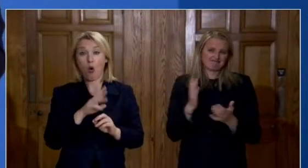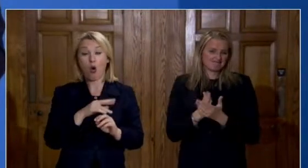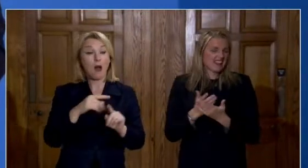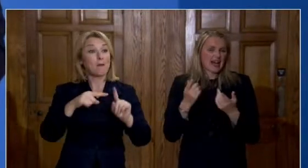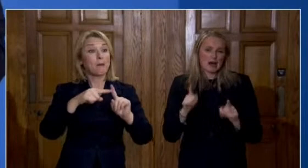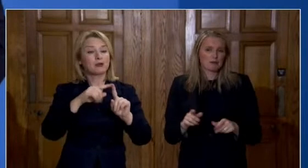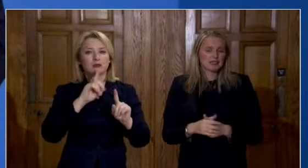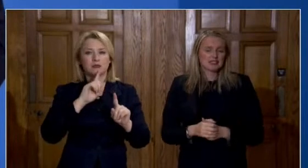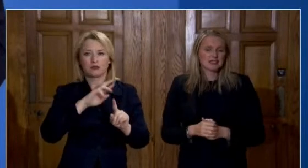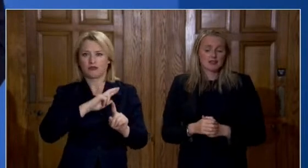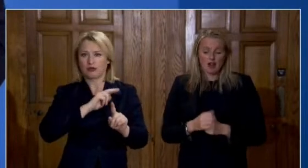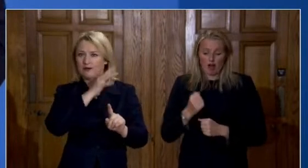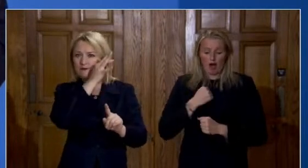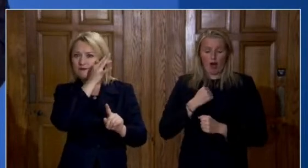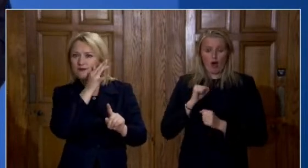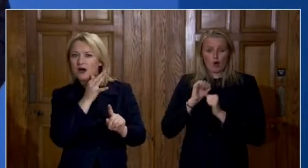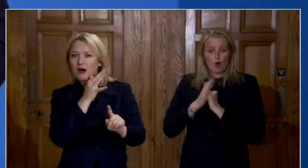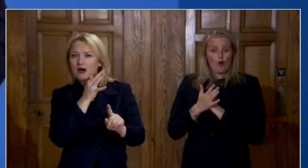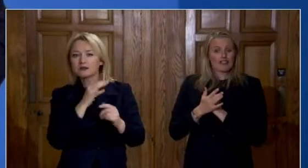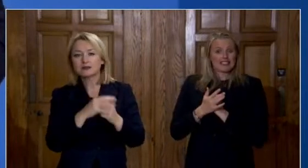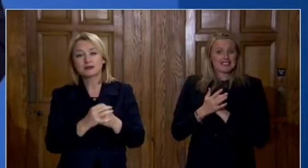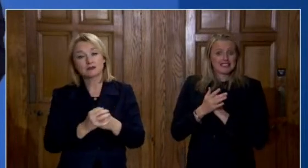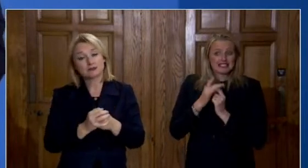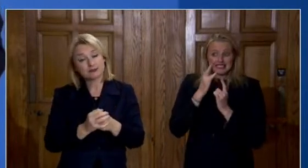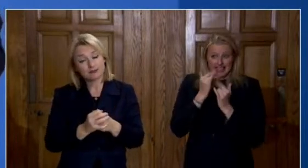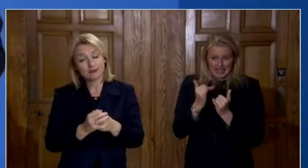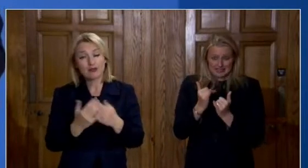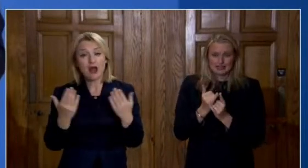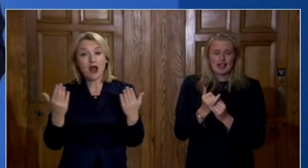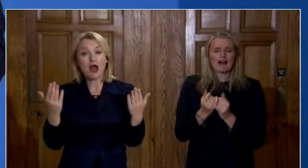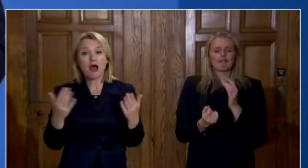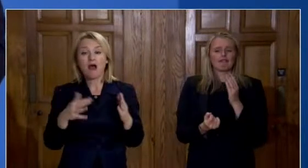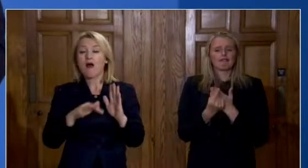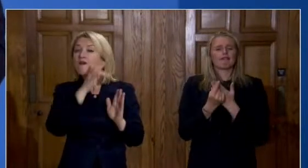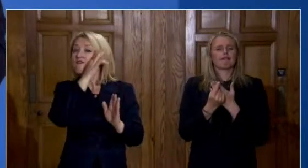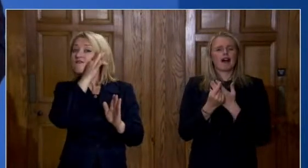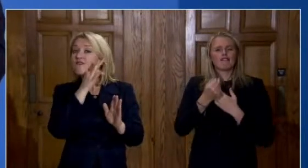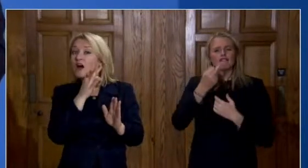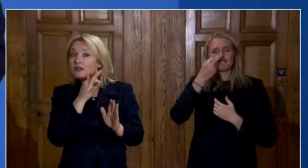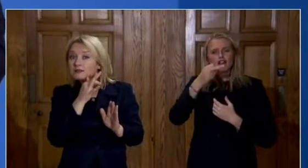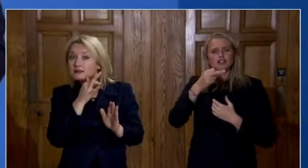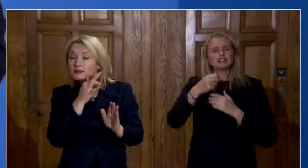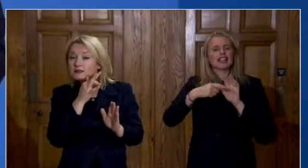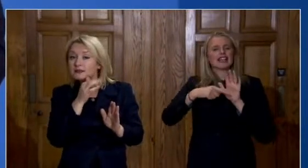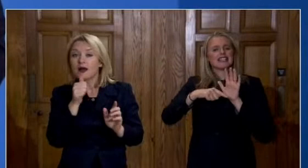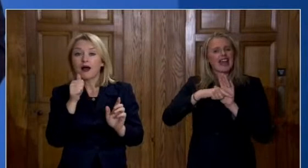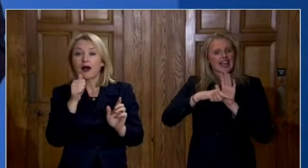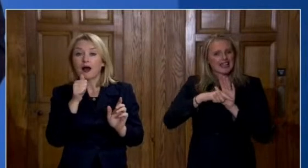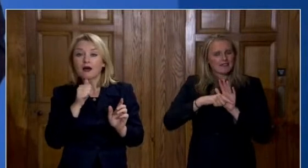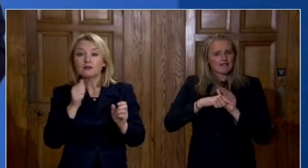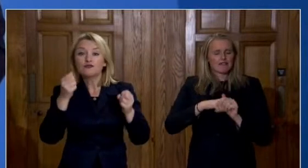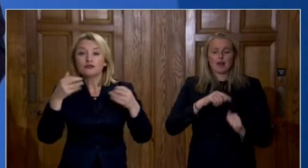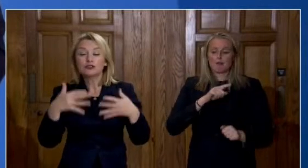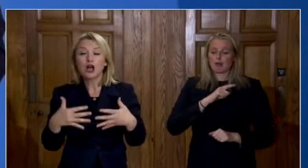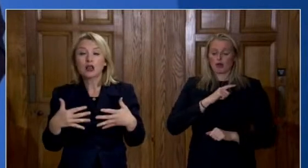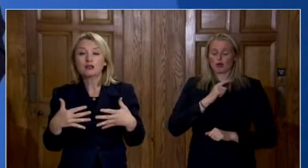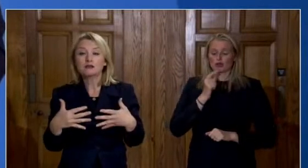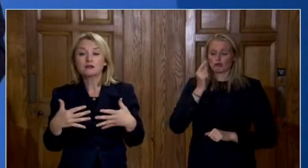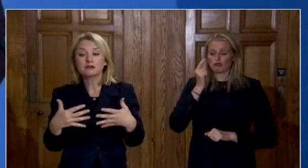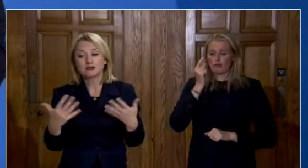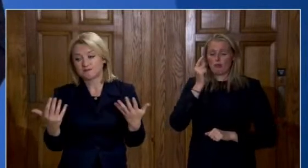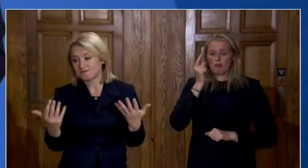the available covid tests the reason why false negatives occur is generally because either of a with a